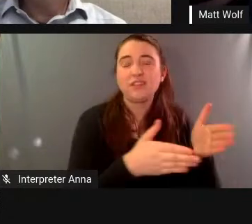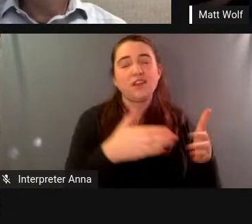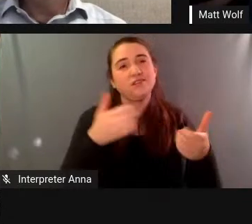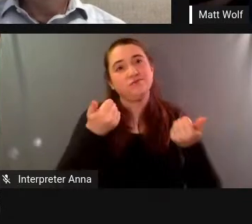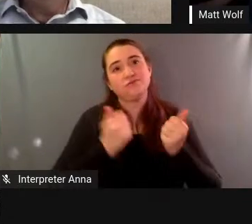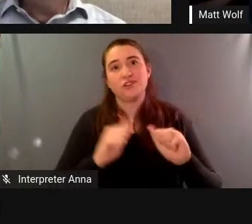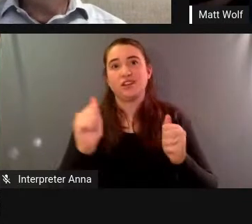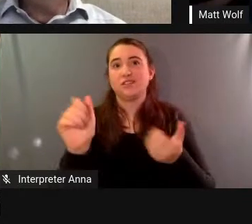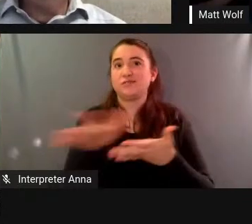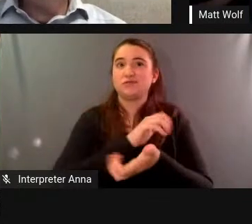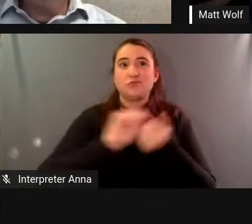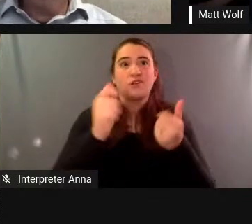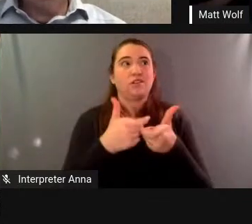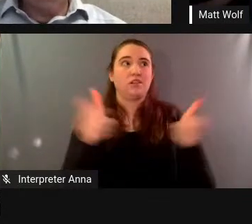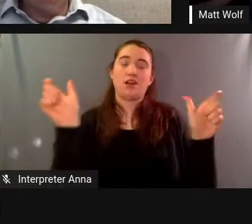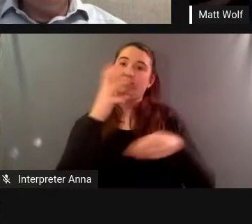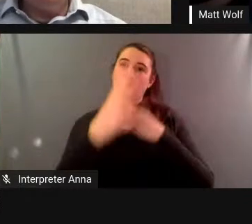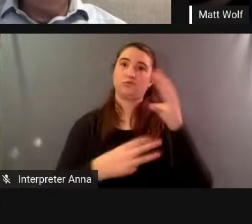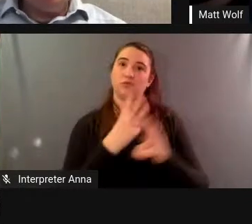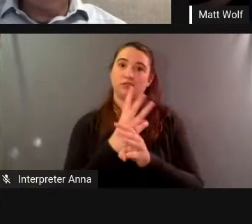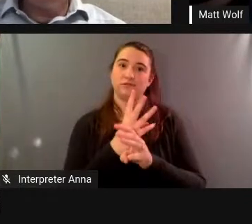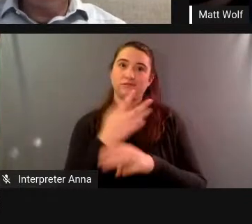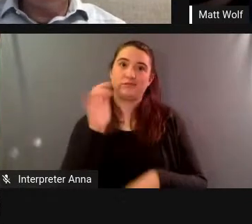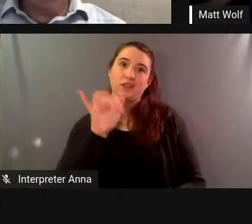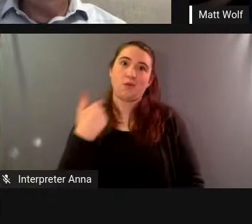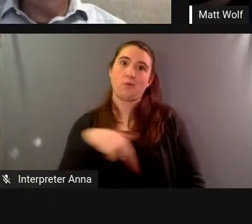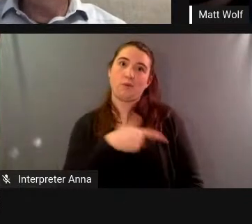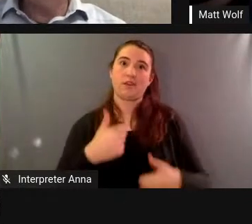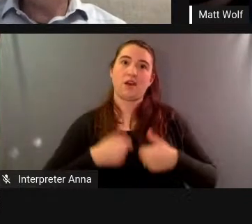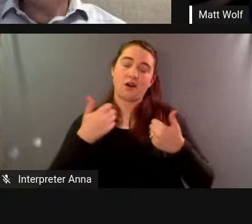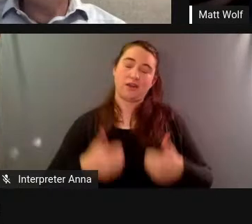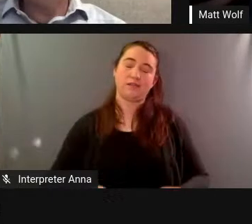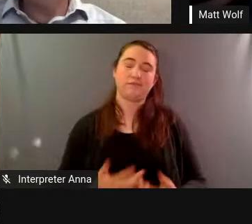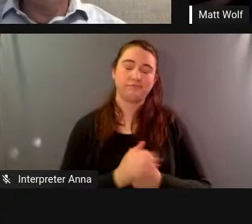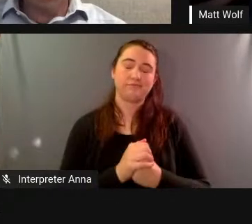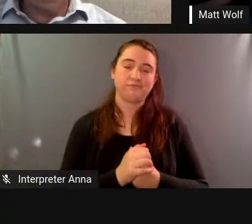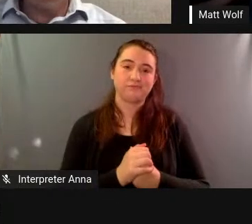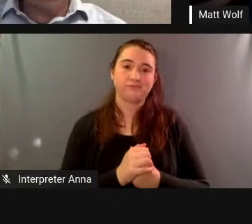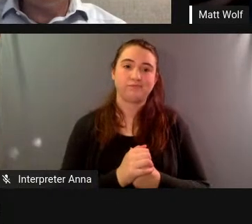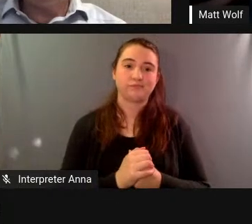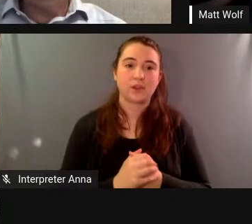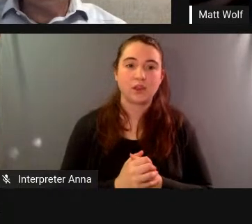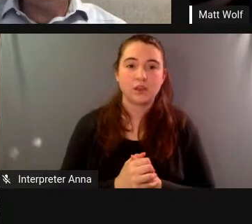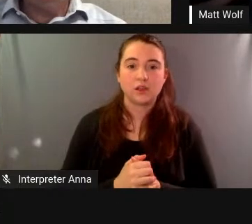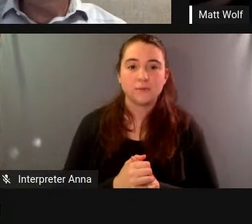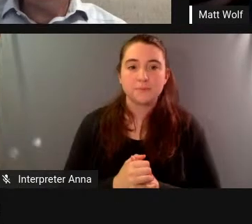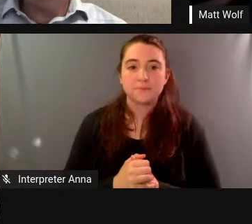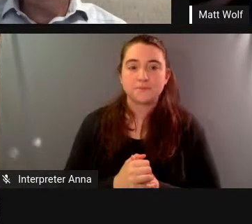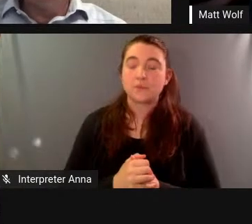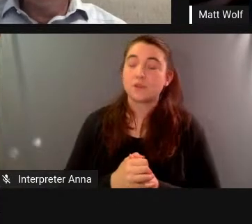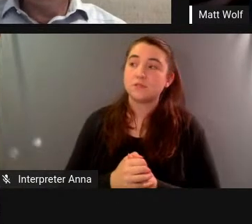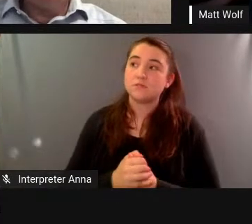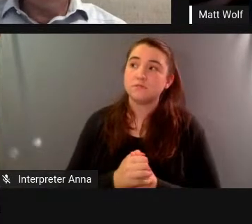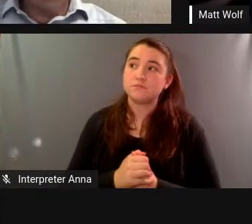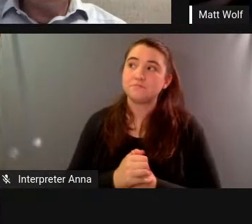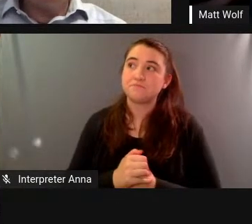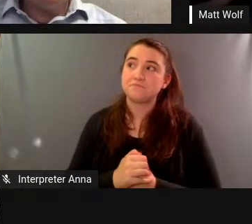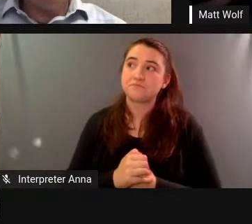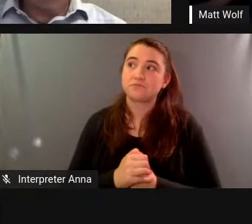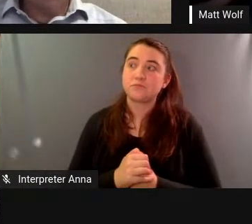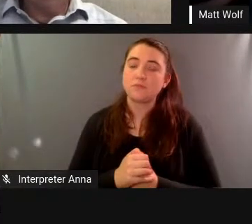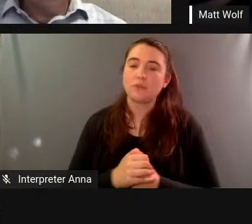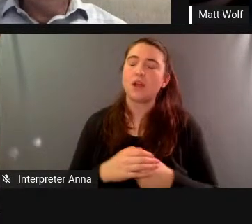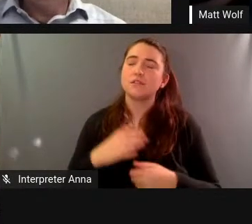uh and and sort of your interactions with him did you see any of the seeds of the kind of climate